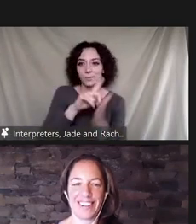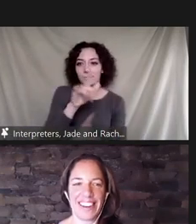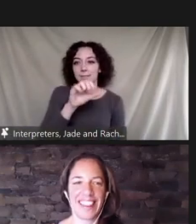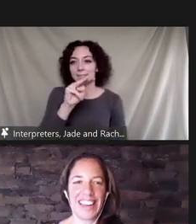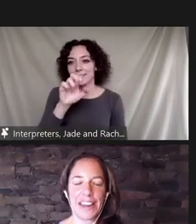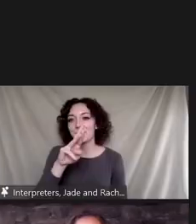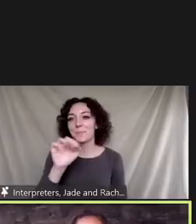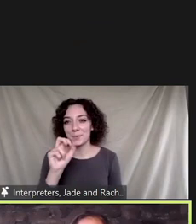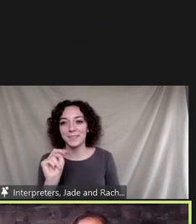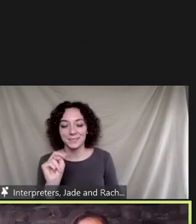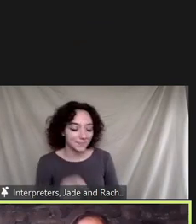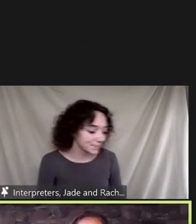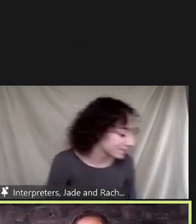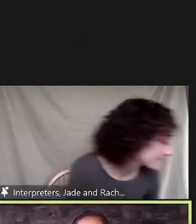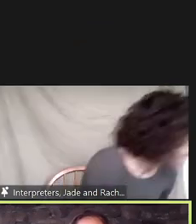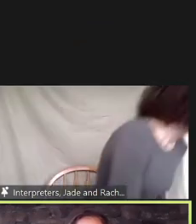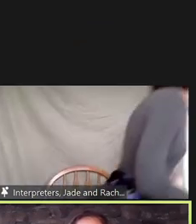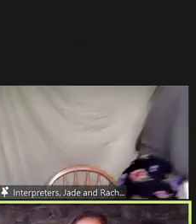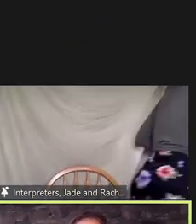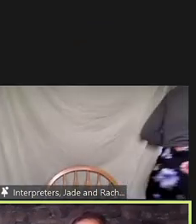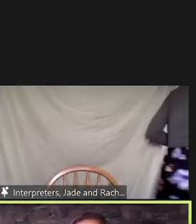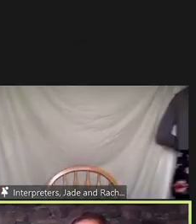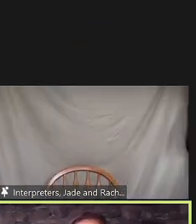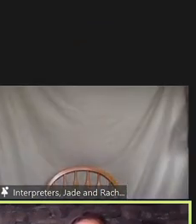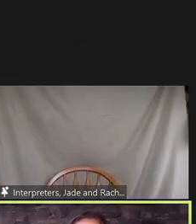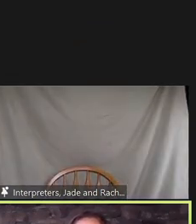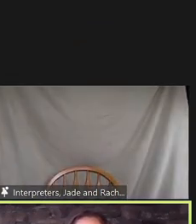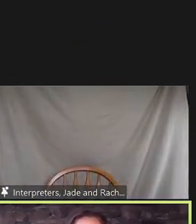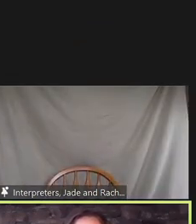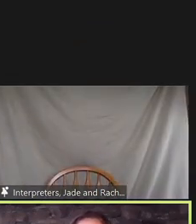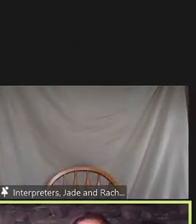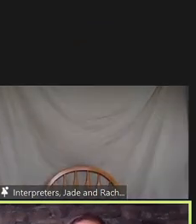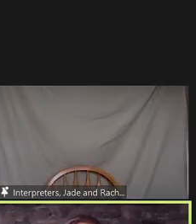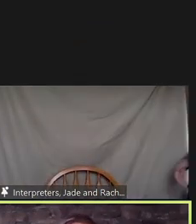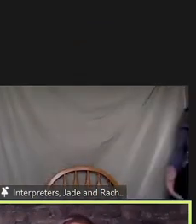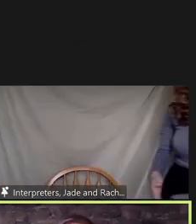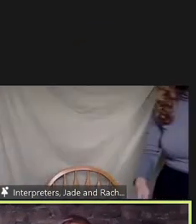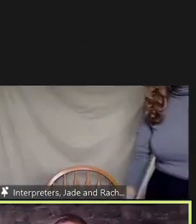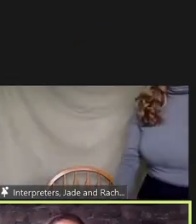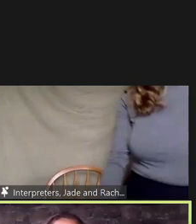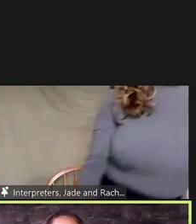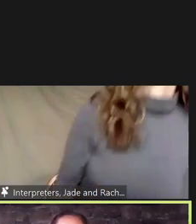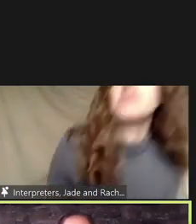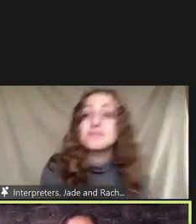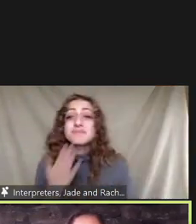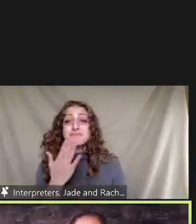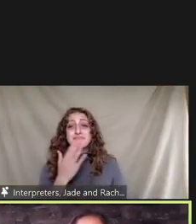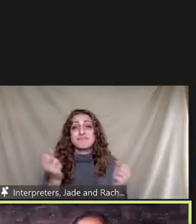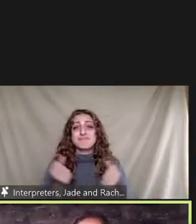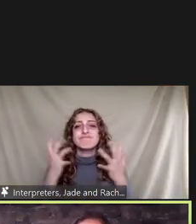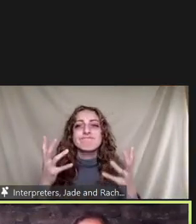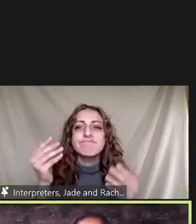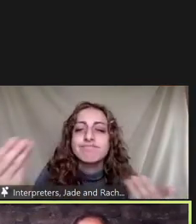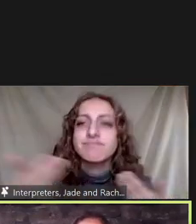great thank you so much for the introduction and for those of you following the p3 award the 18th call for